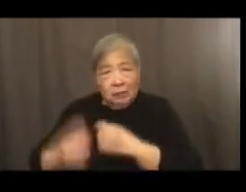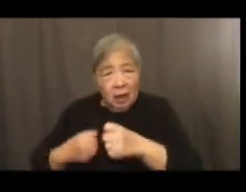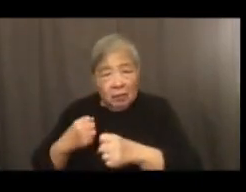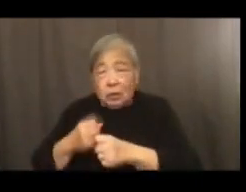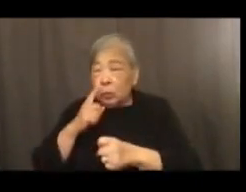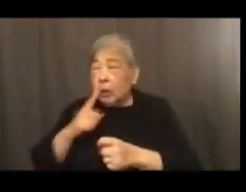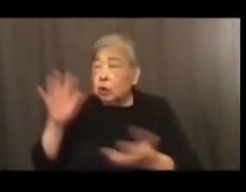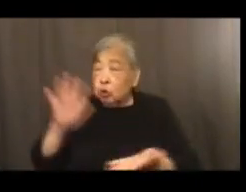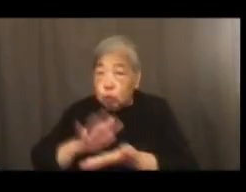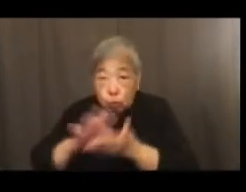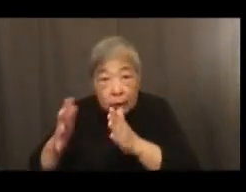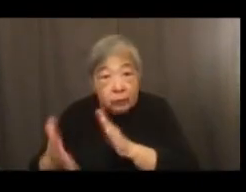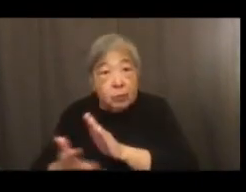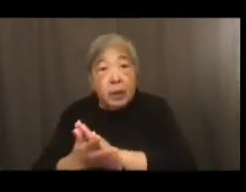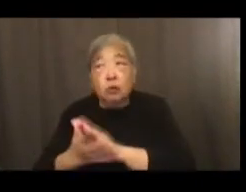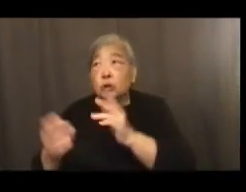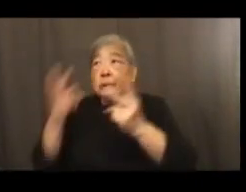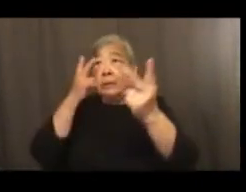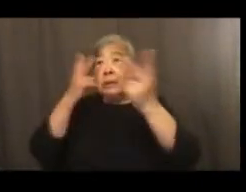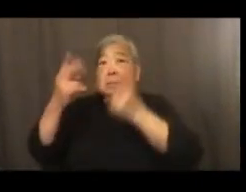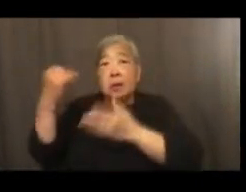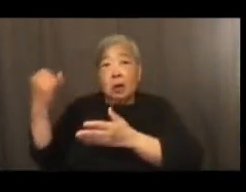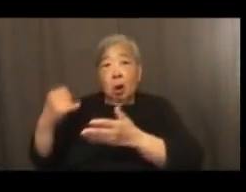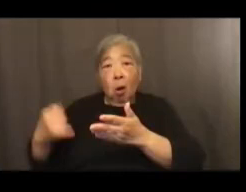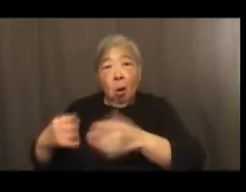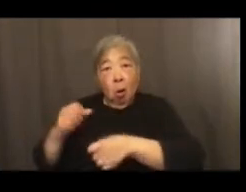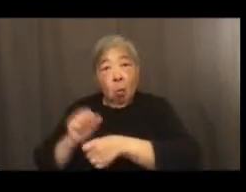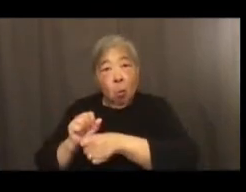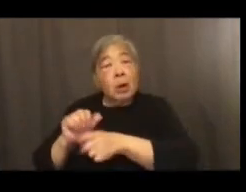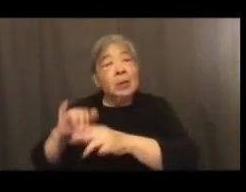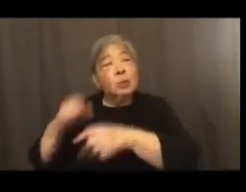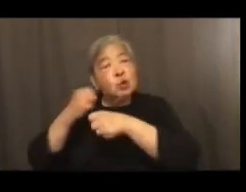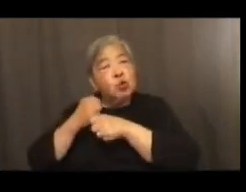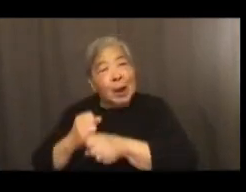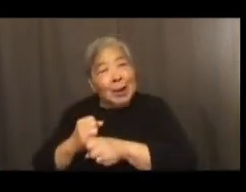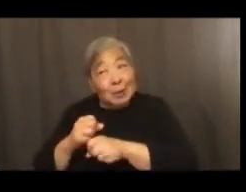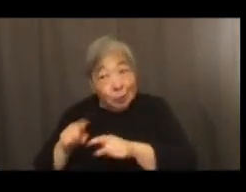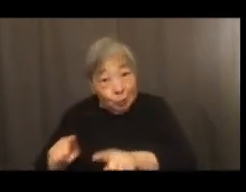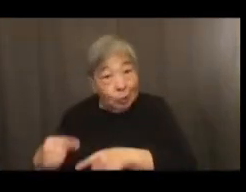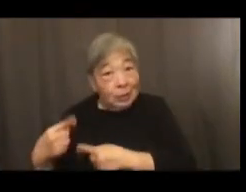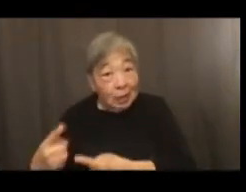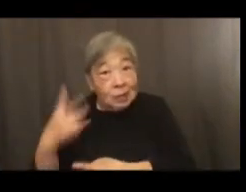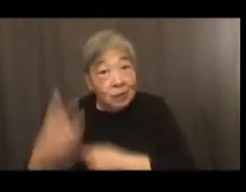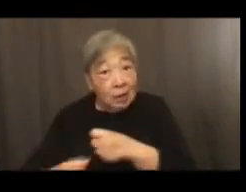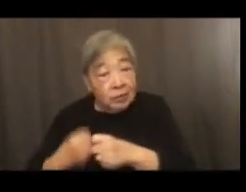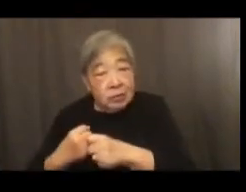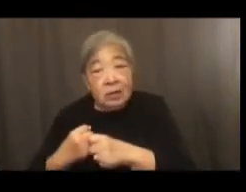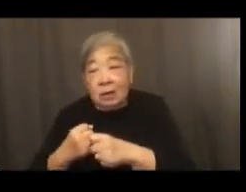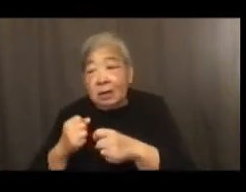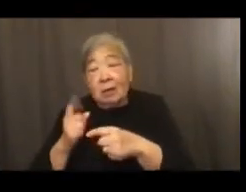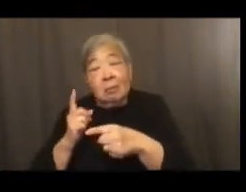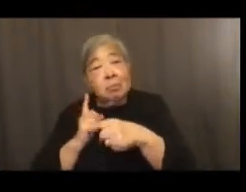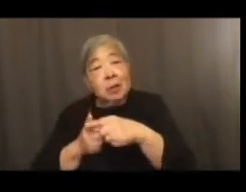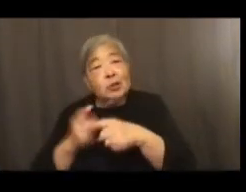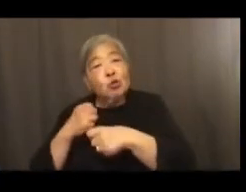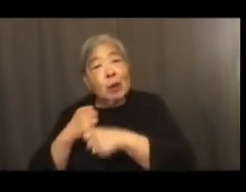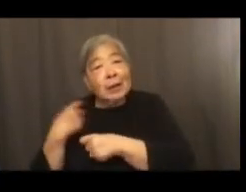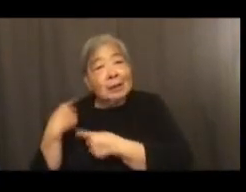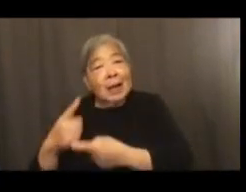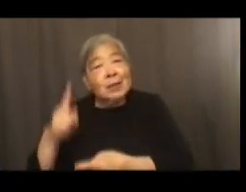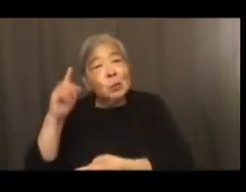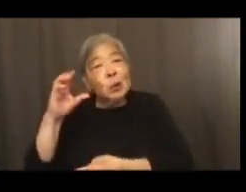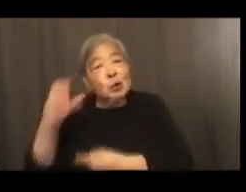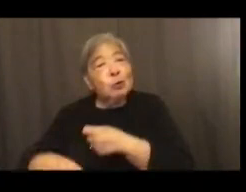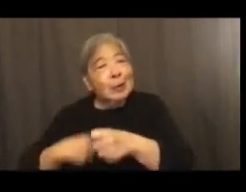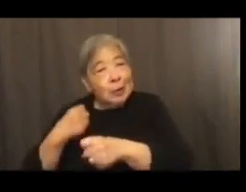seeing the artwork that I think has been created in this time, but also has been created over a century that's featured in the show